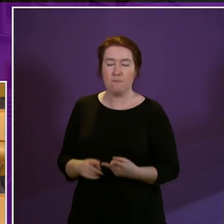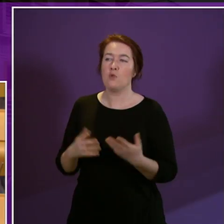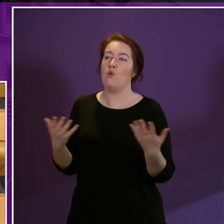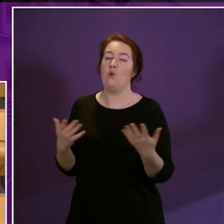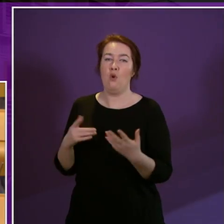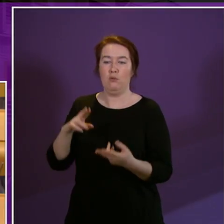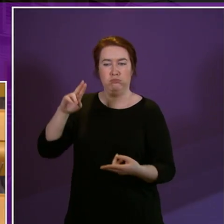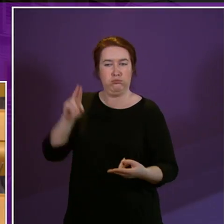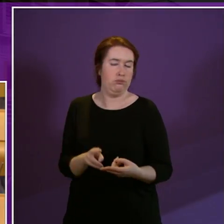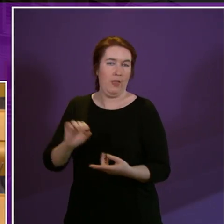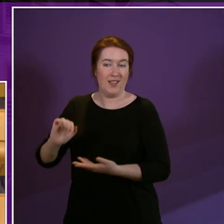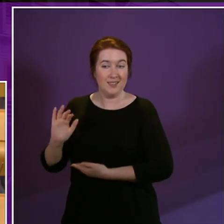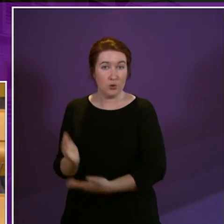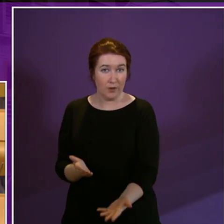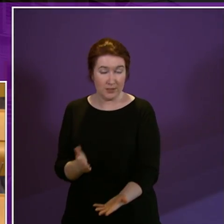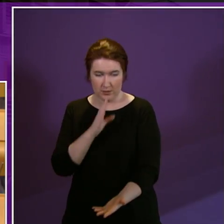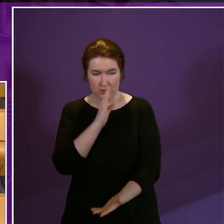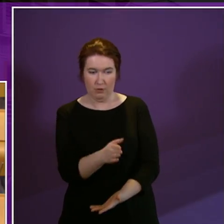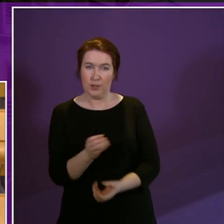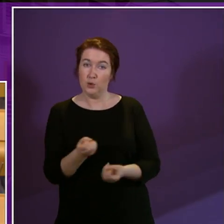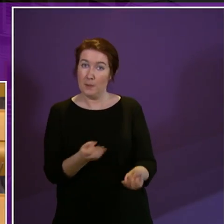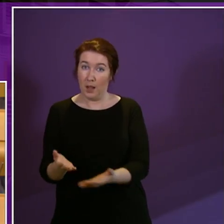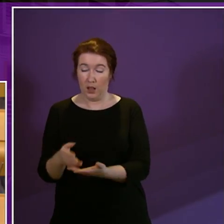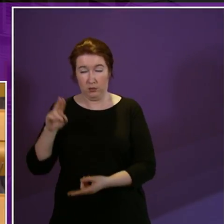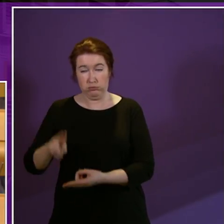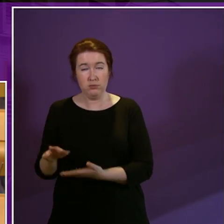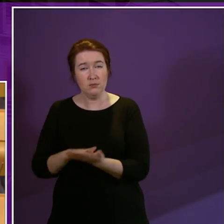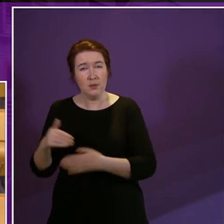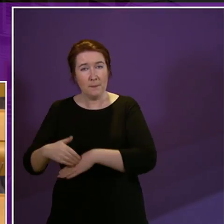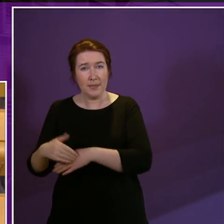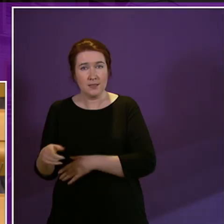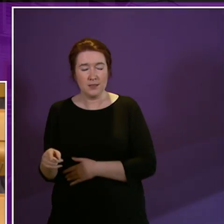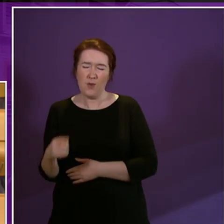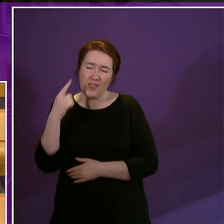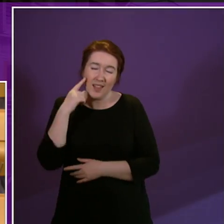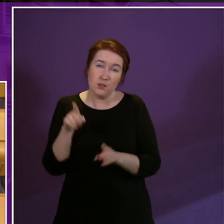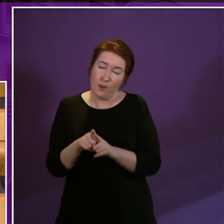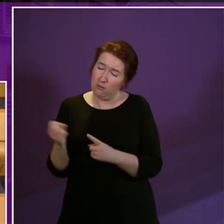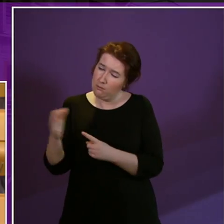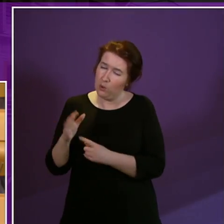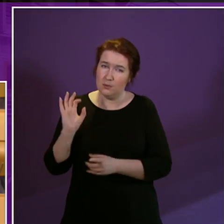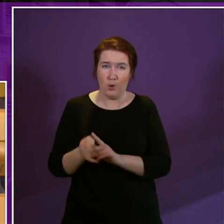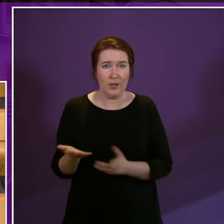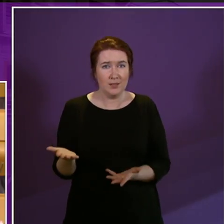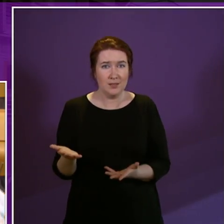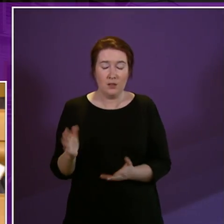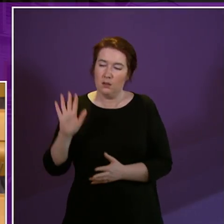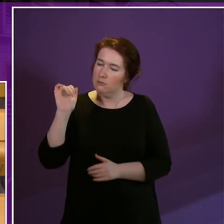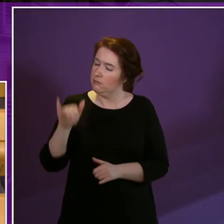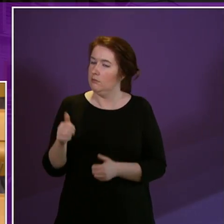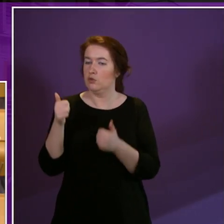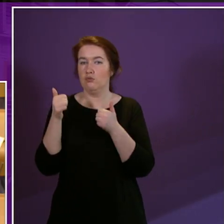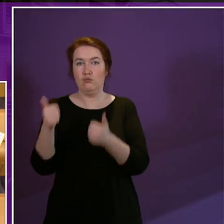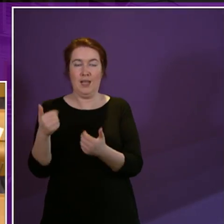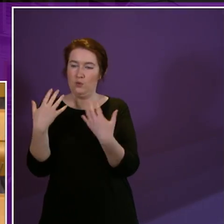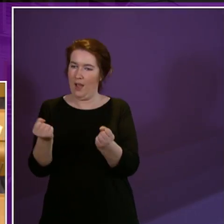in services directly to people. And I think that too is a key point. It is great to be able to